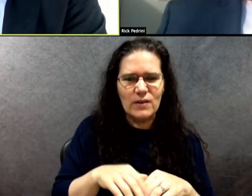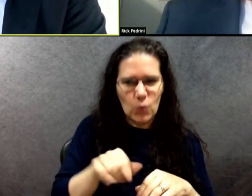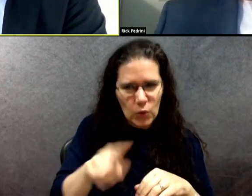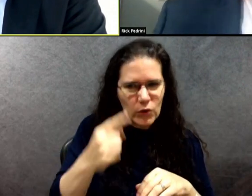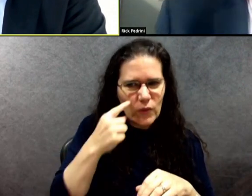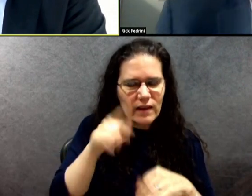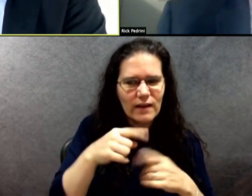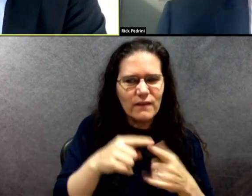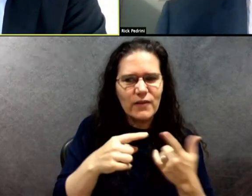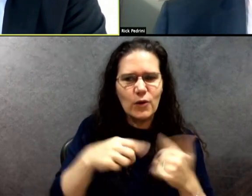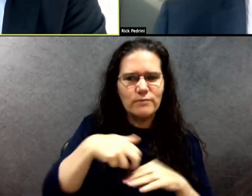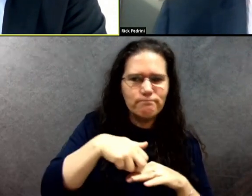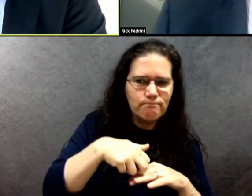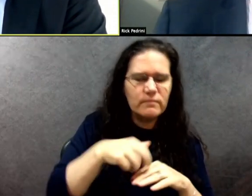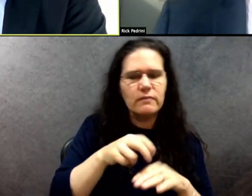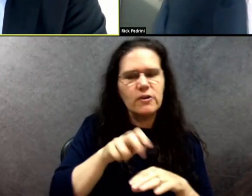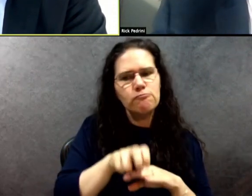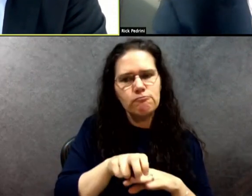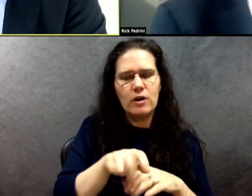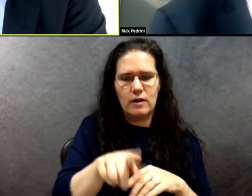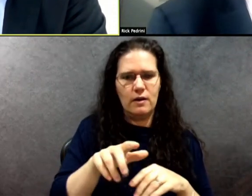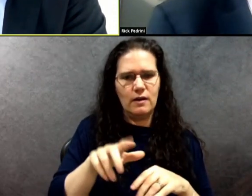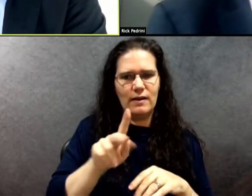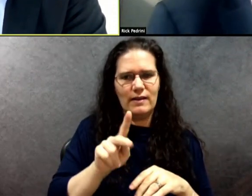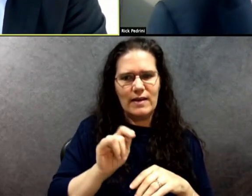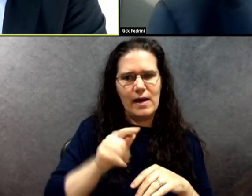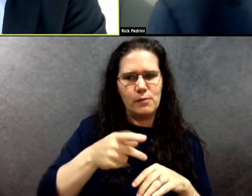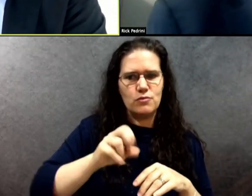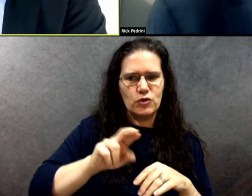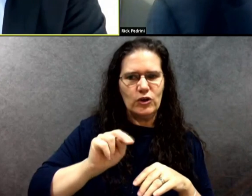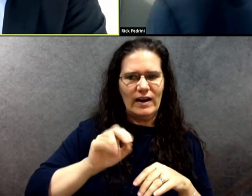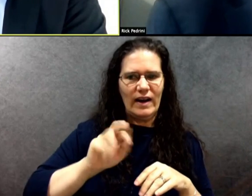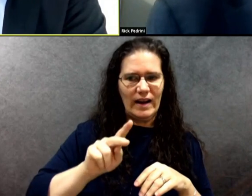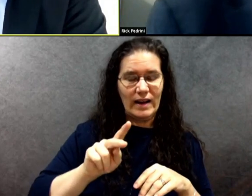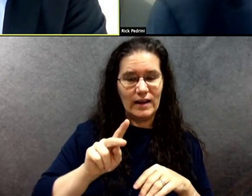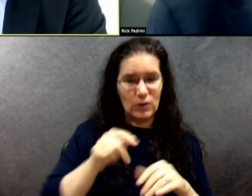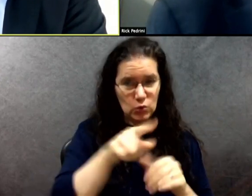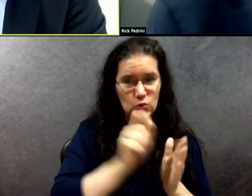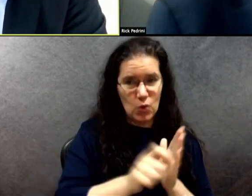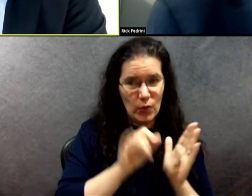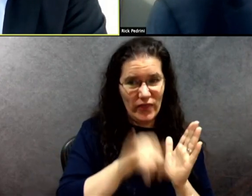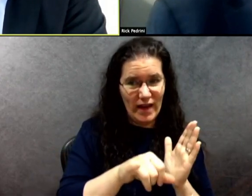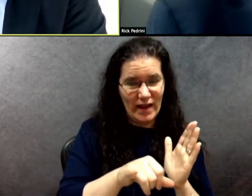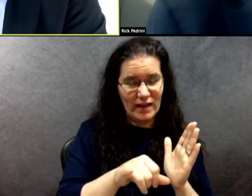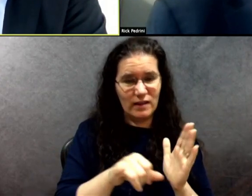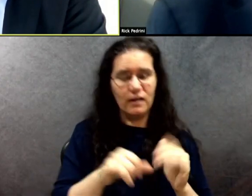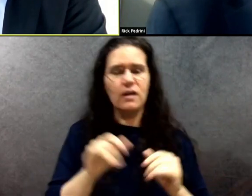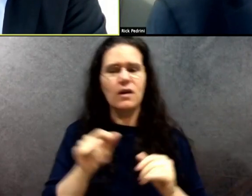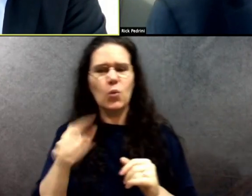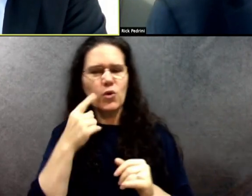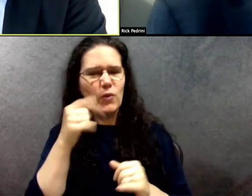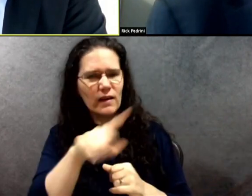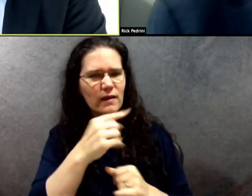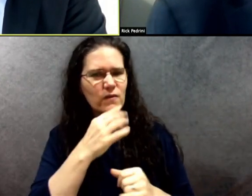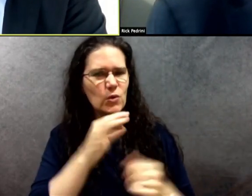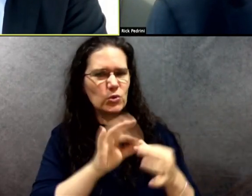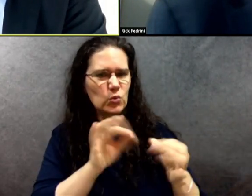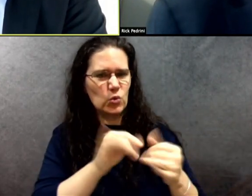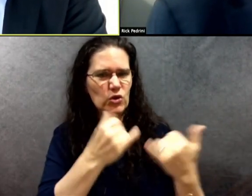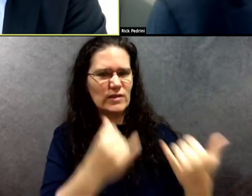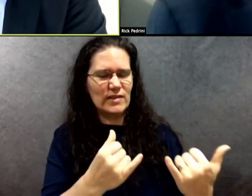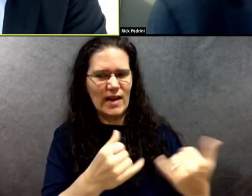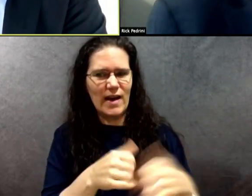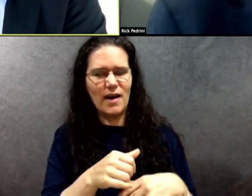we're Americans. We have a first amendment, uh, right to free speech. Uh, people have our views, as you said earlier, we're not a monolith